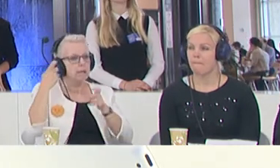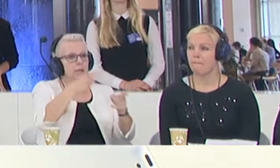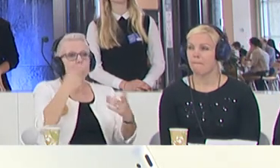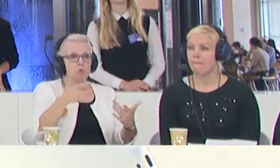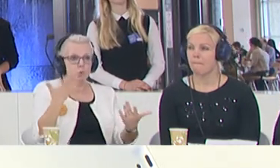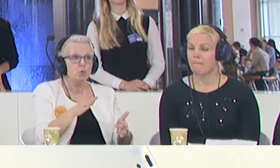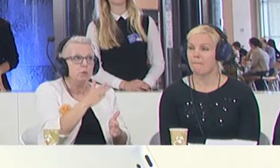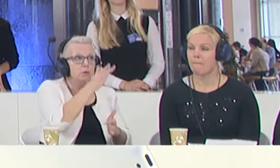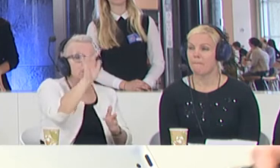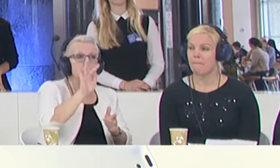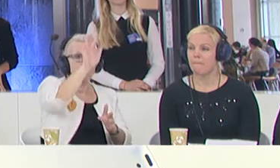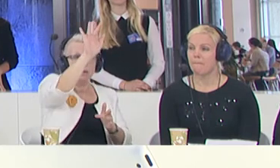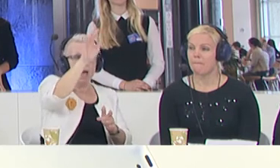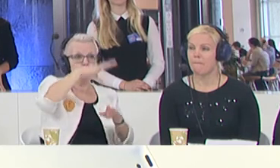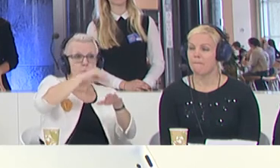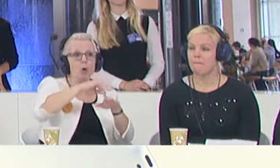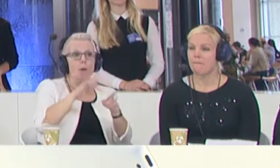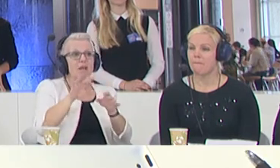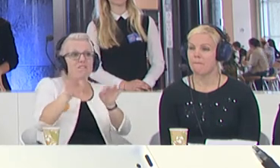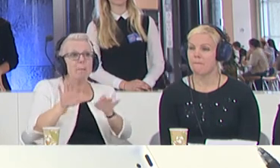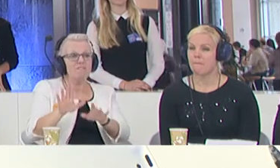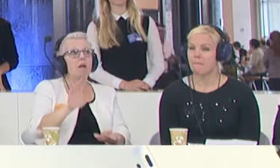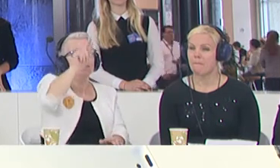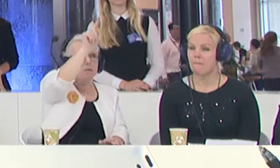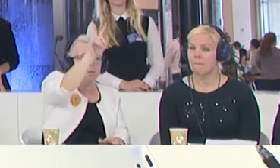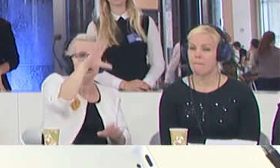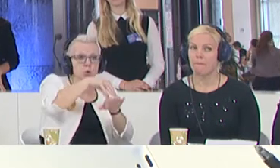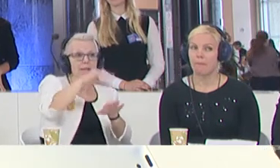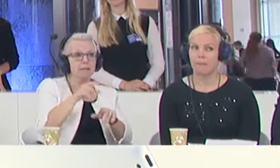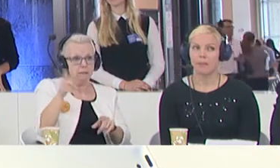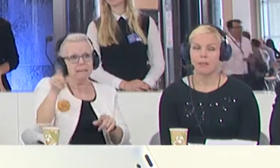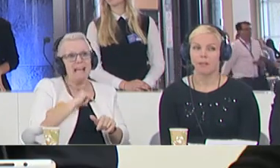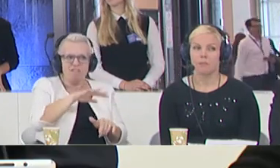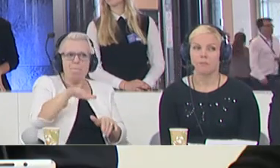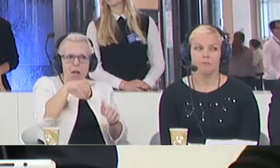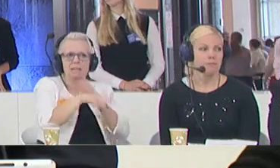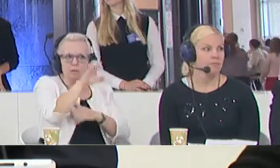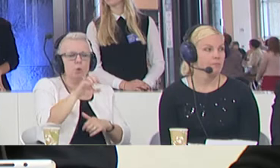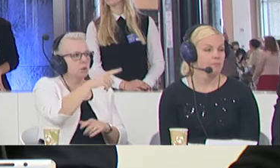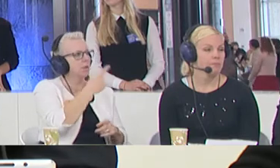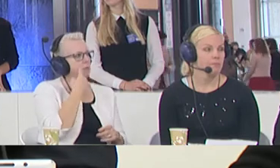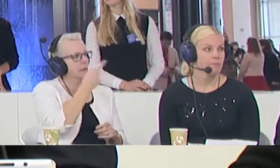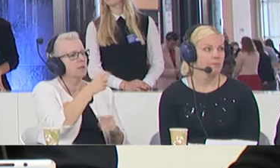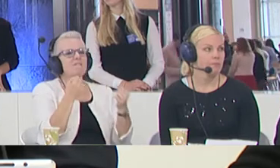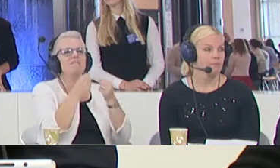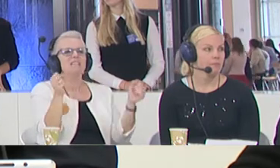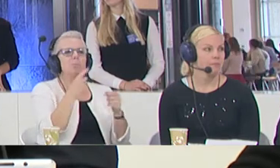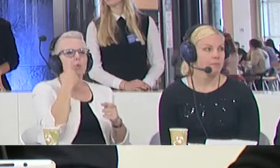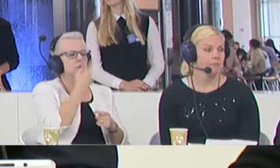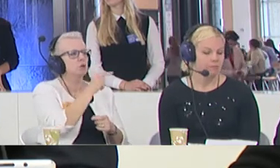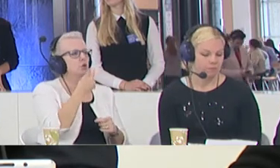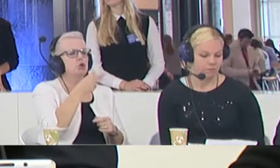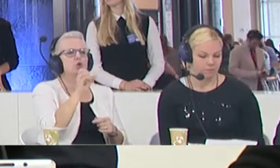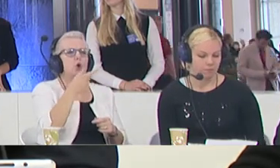because that's where they were, their family were. So they have family in Europe. This is their place. We have a question from Facebook, from Giorgio. It says, why should Italy carry